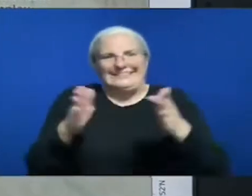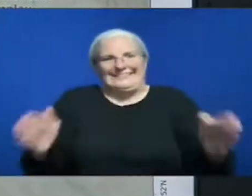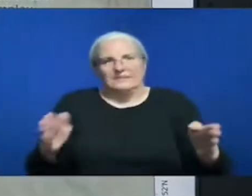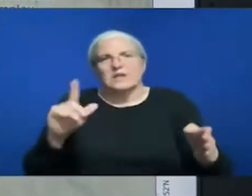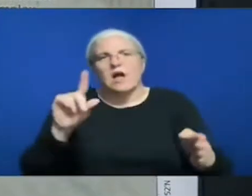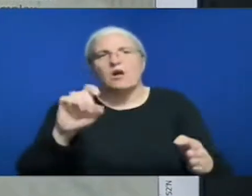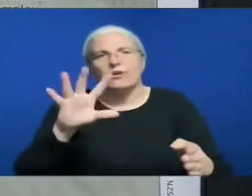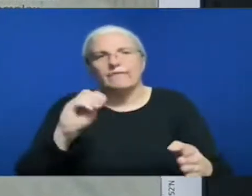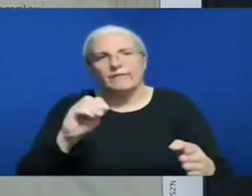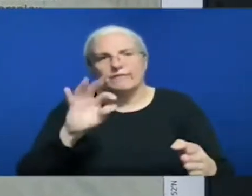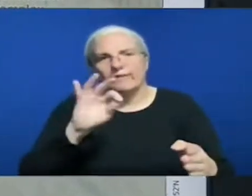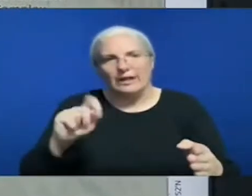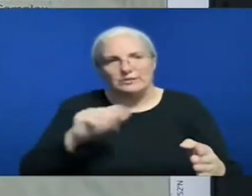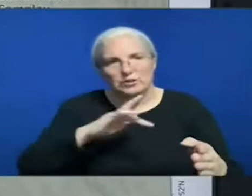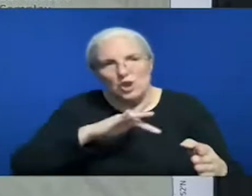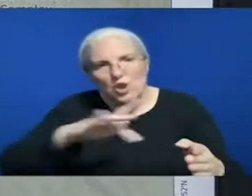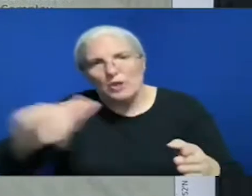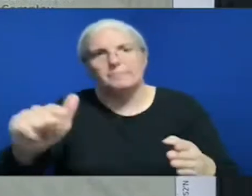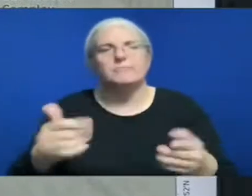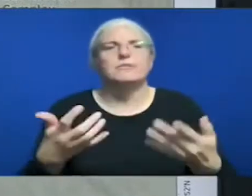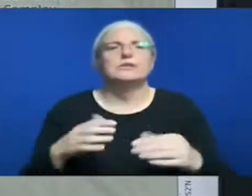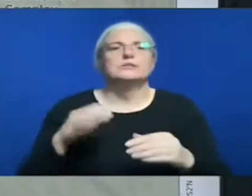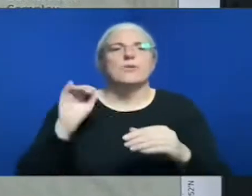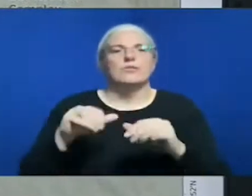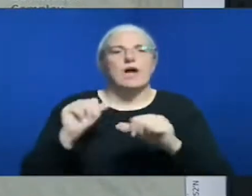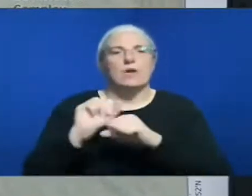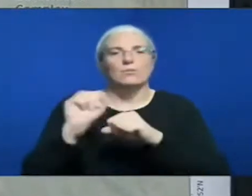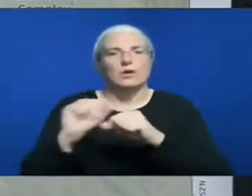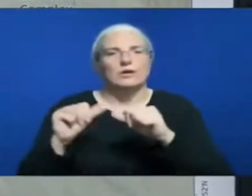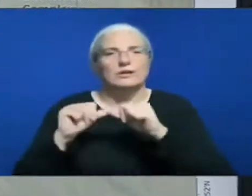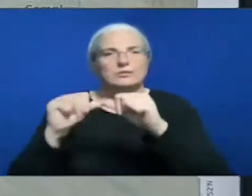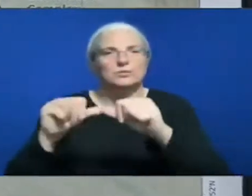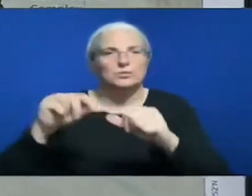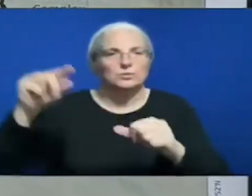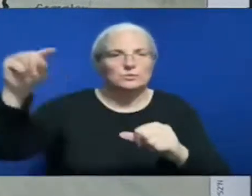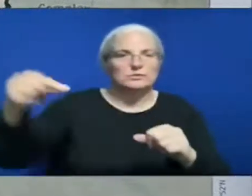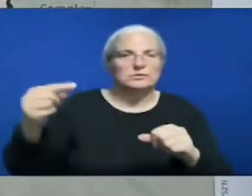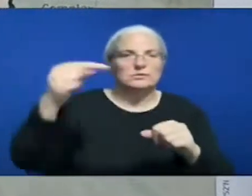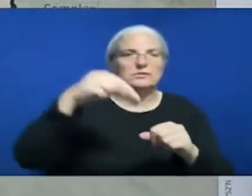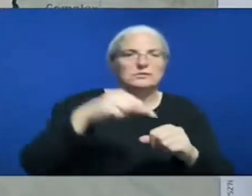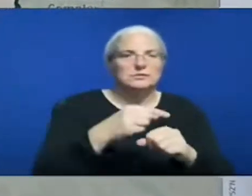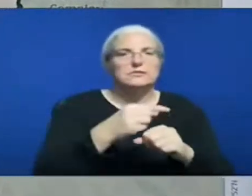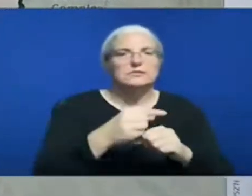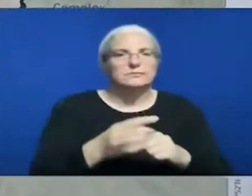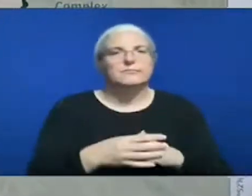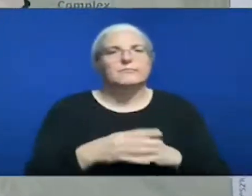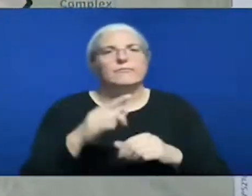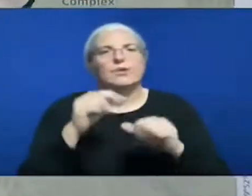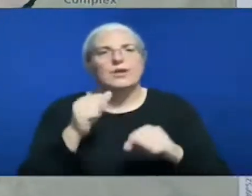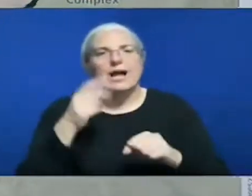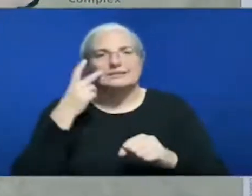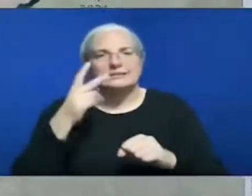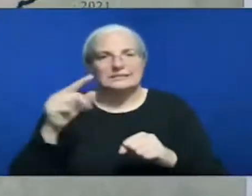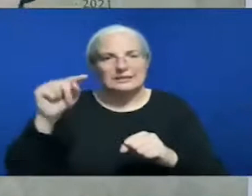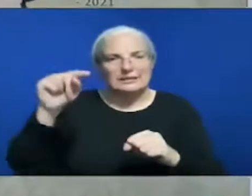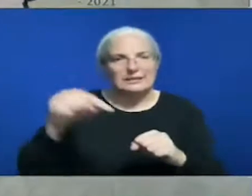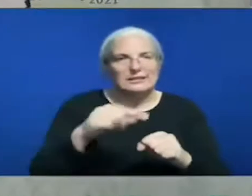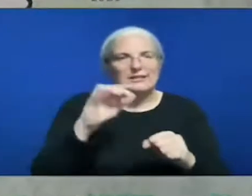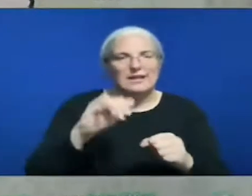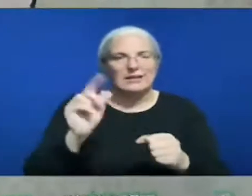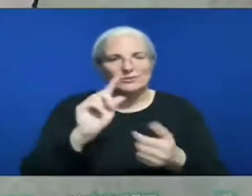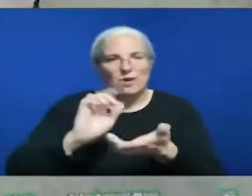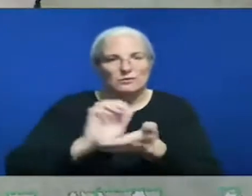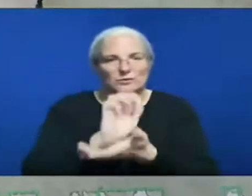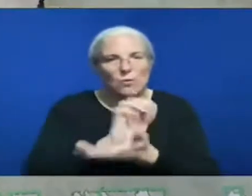to black mountain and then back up along this dozer line that you can see here all the way back to the Walker fire